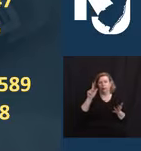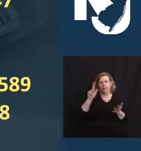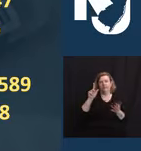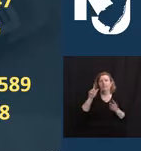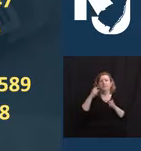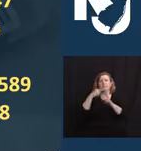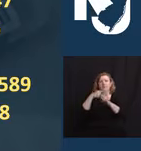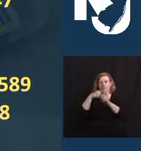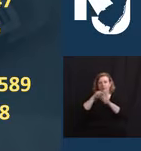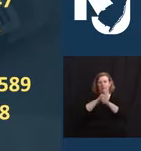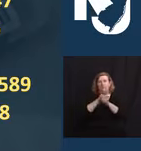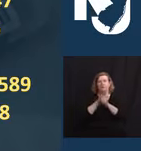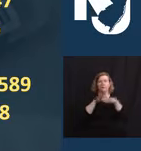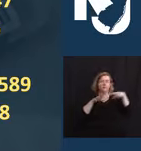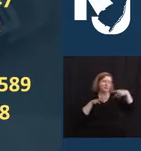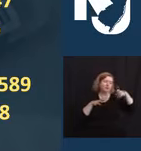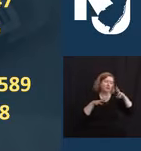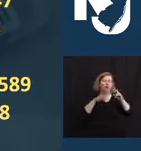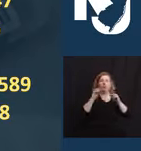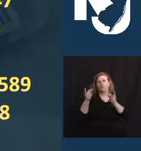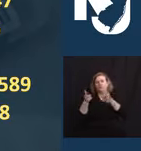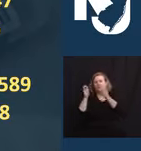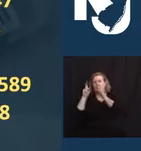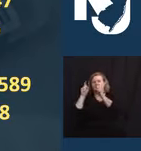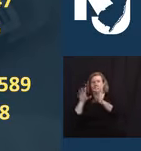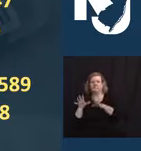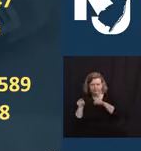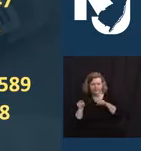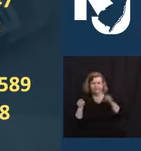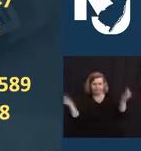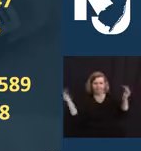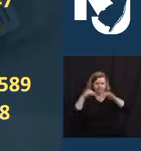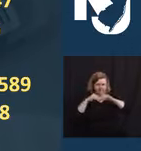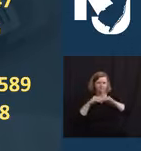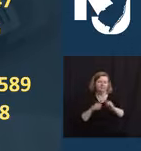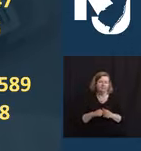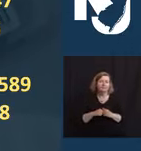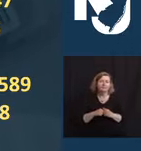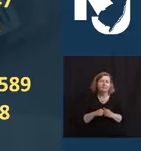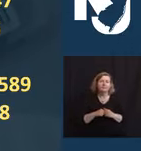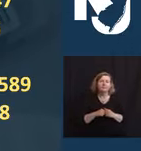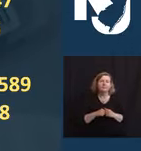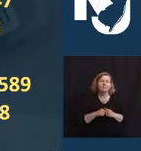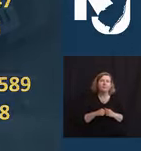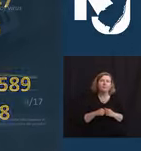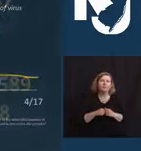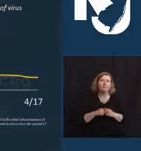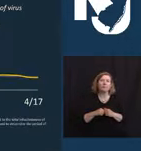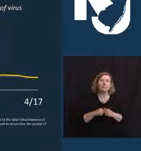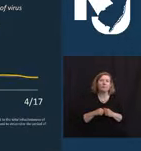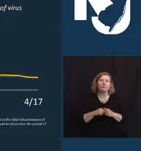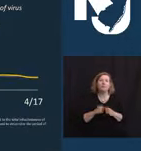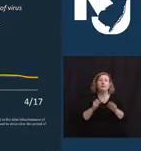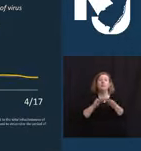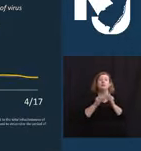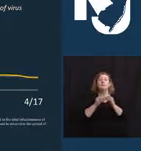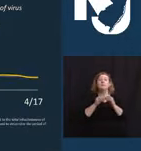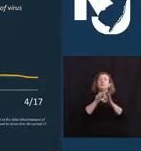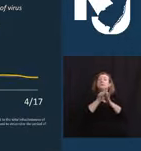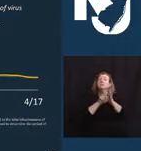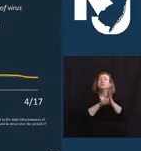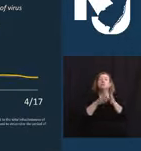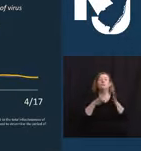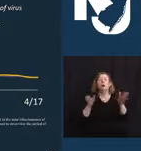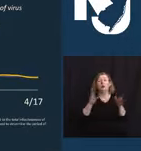PCR or presumed positive antigen rapid test results. With these numbers, the statewide rate of transmission